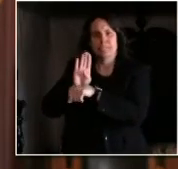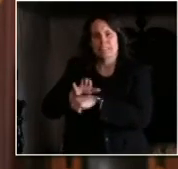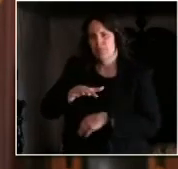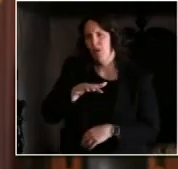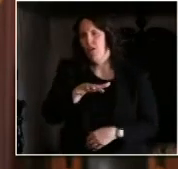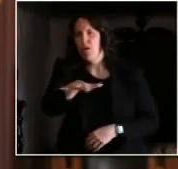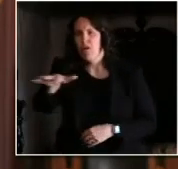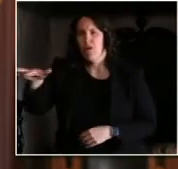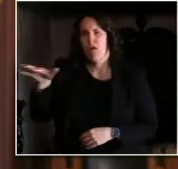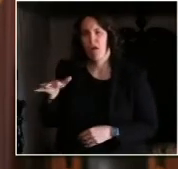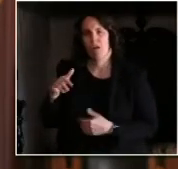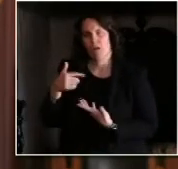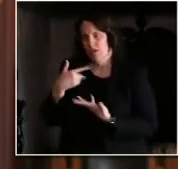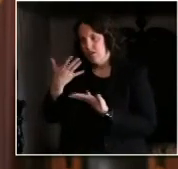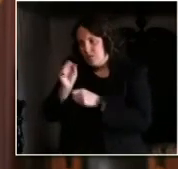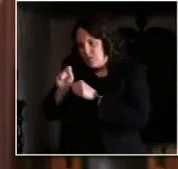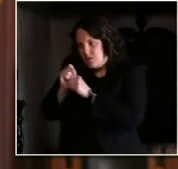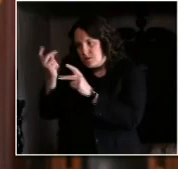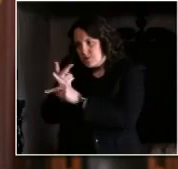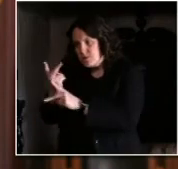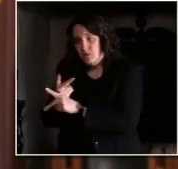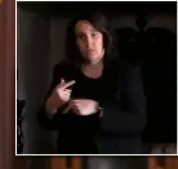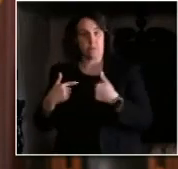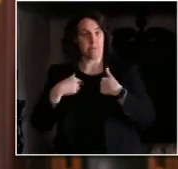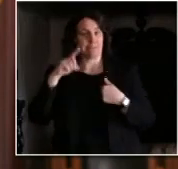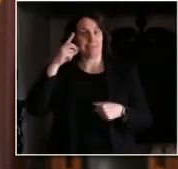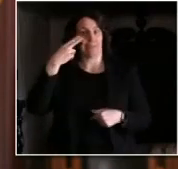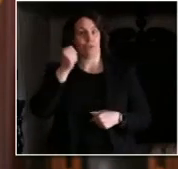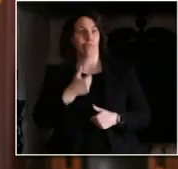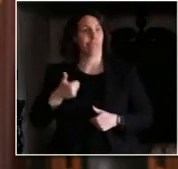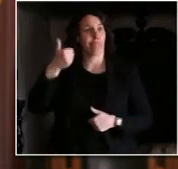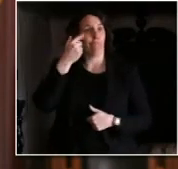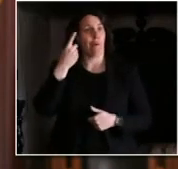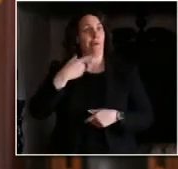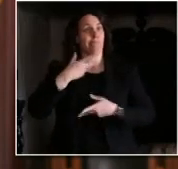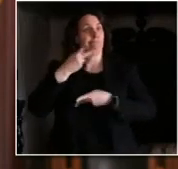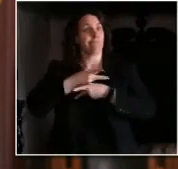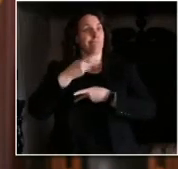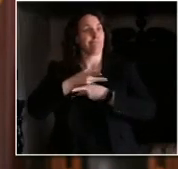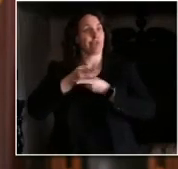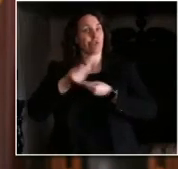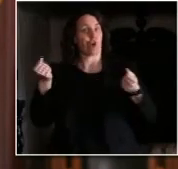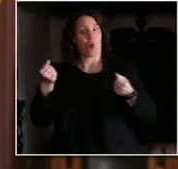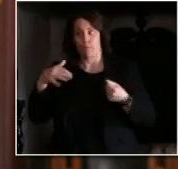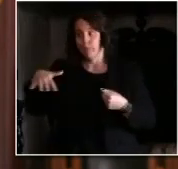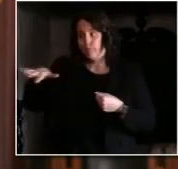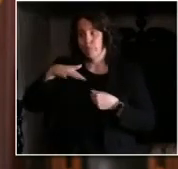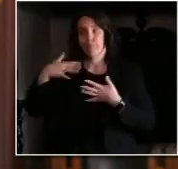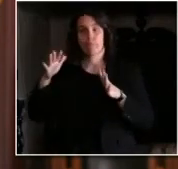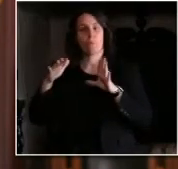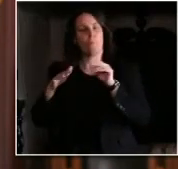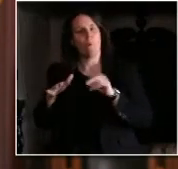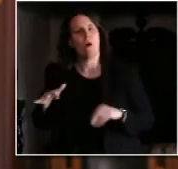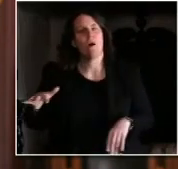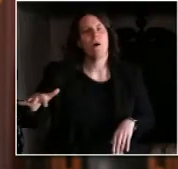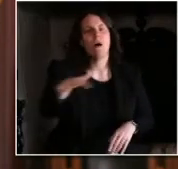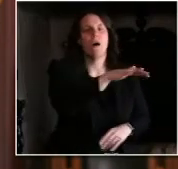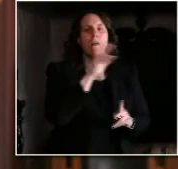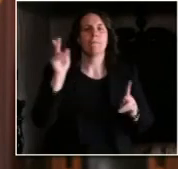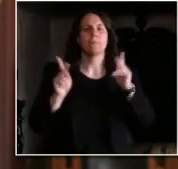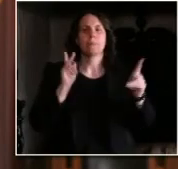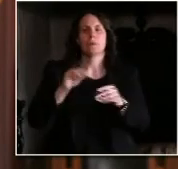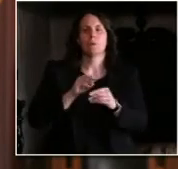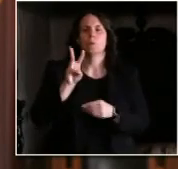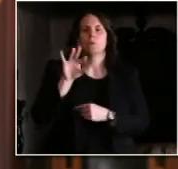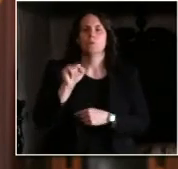We know this is hard, and what we are asking you to do disrupts your everyday life, your ability to see family and friends, your ability to work